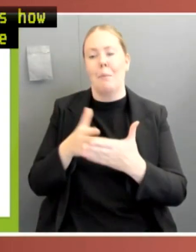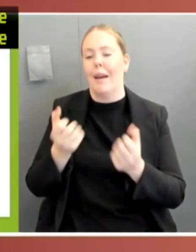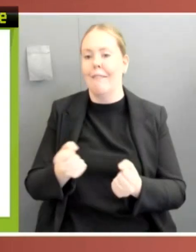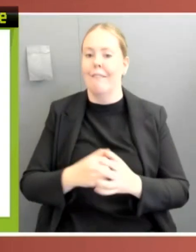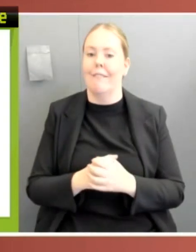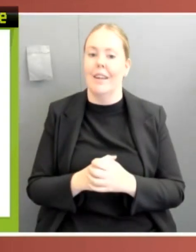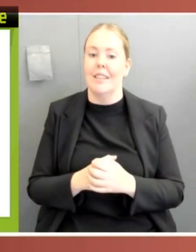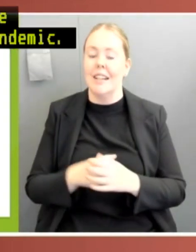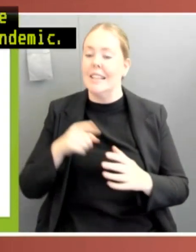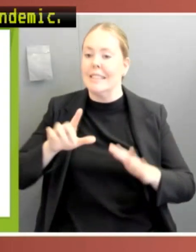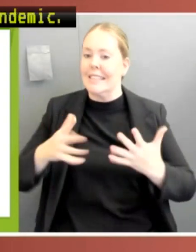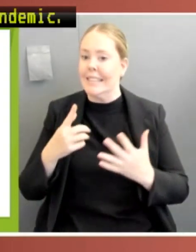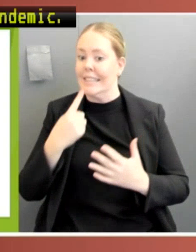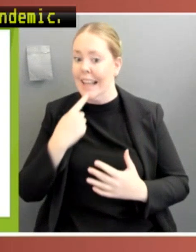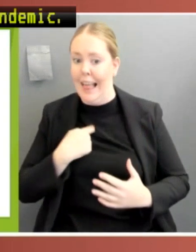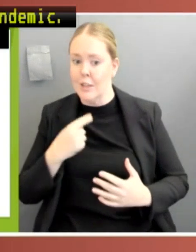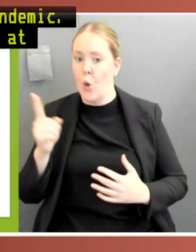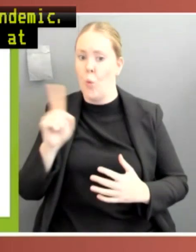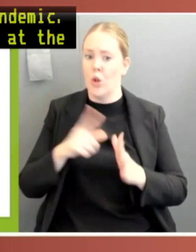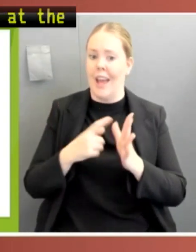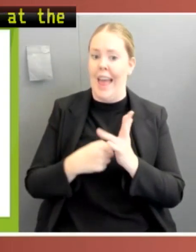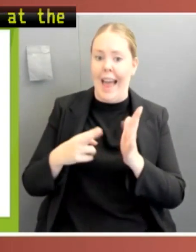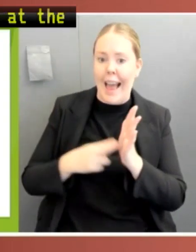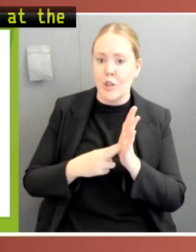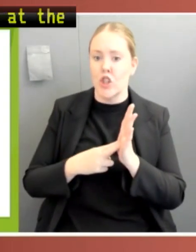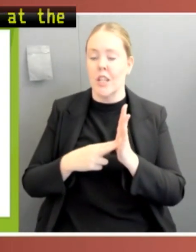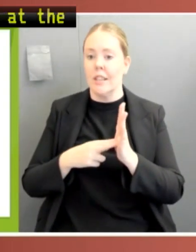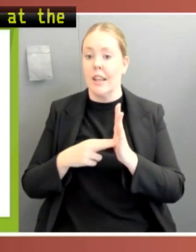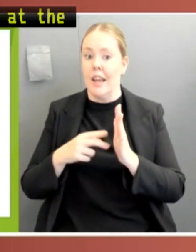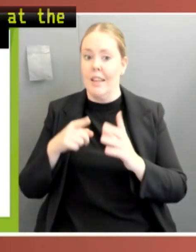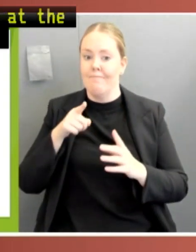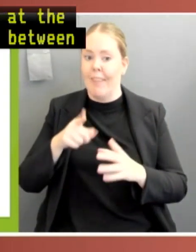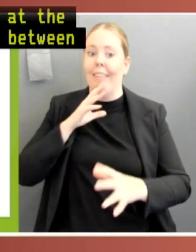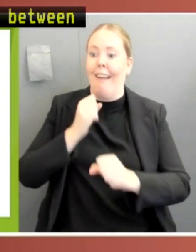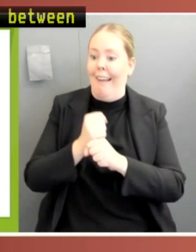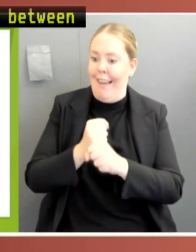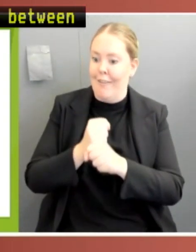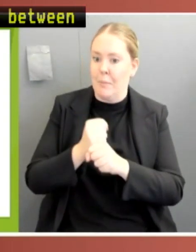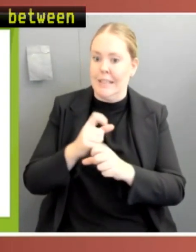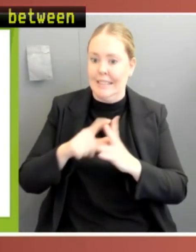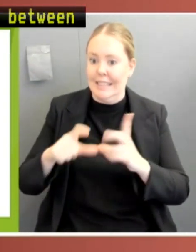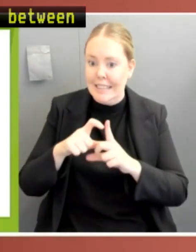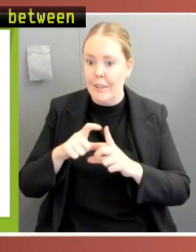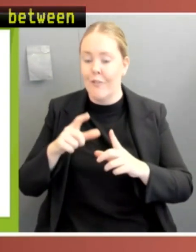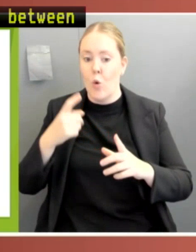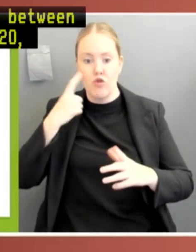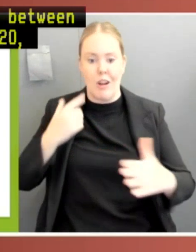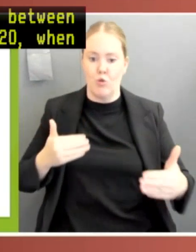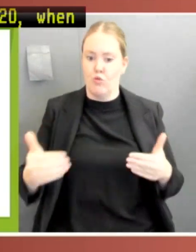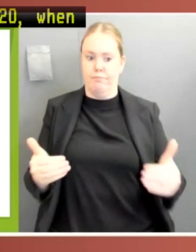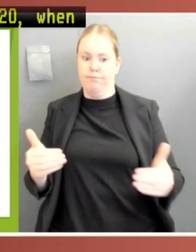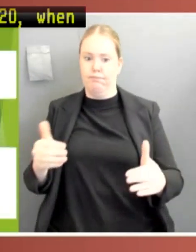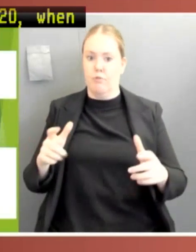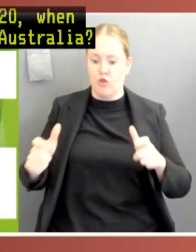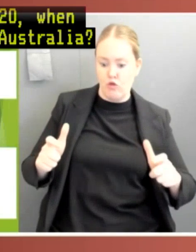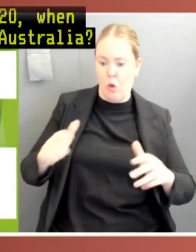the crisis, i.e. between late March 2020 and May 2020, when COVID first really struck Australia. Again, the